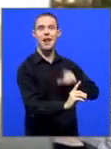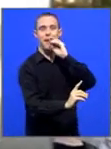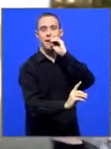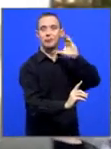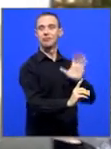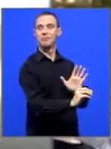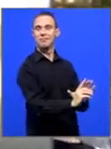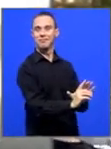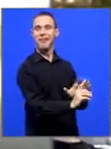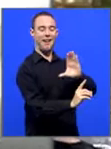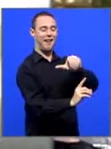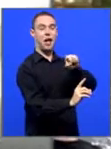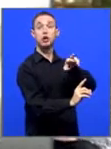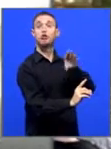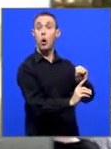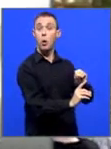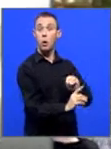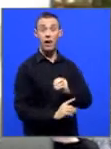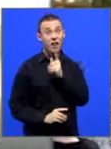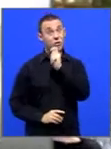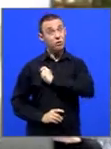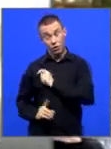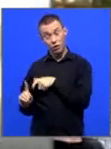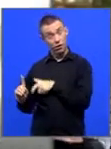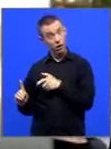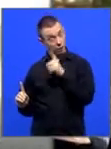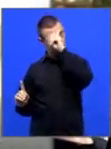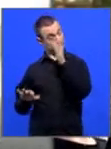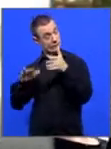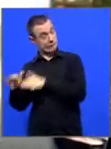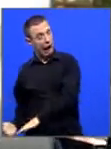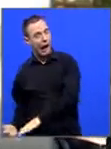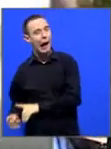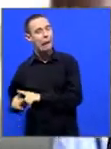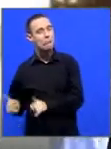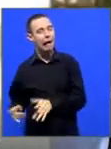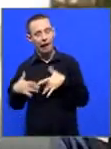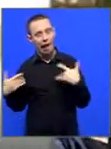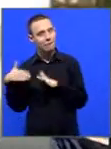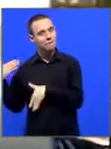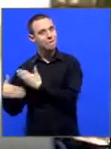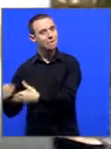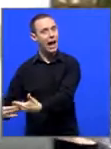all foes. And I talked about how on the day of the inauguration, there on the